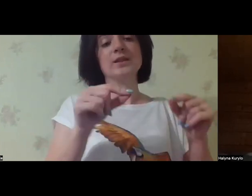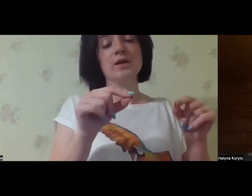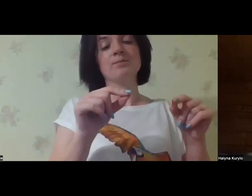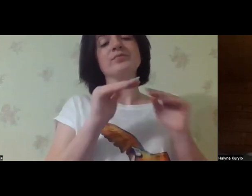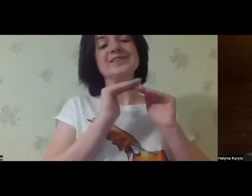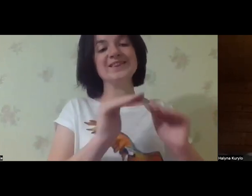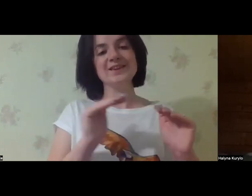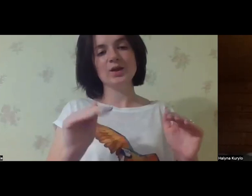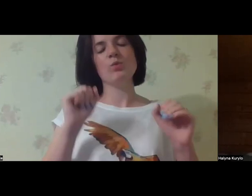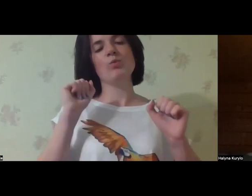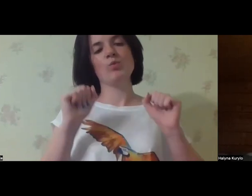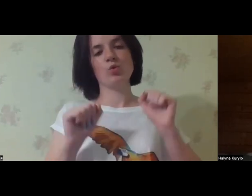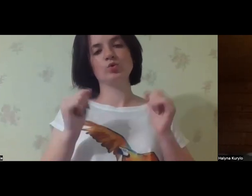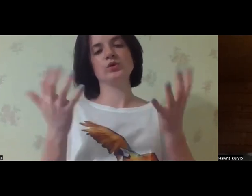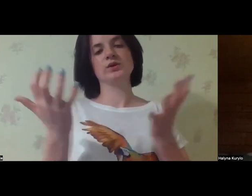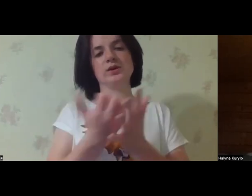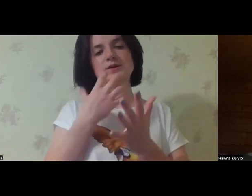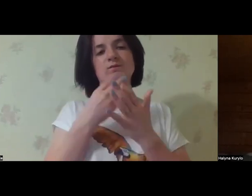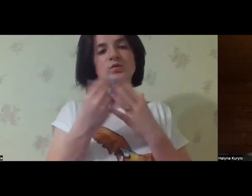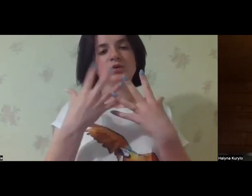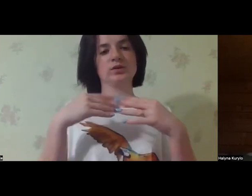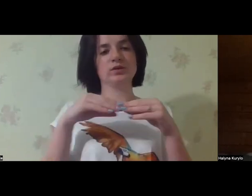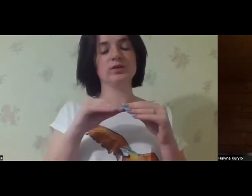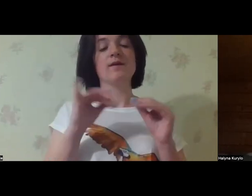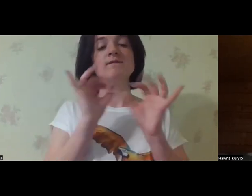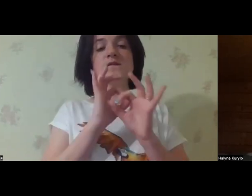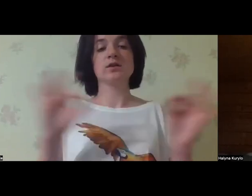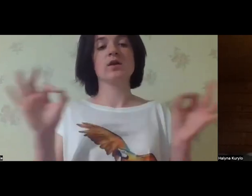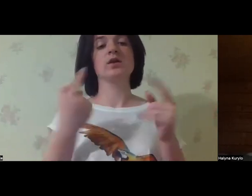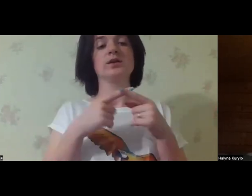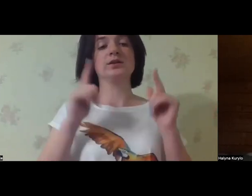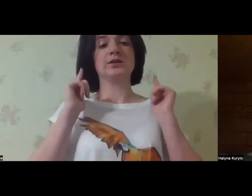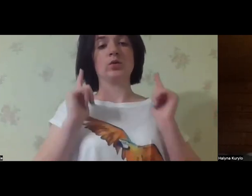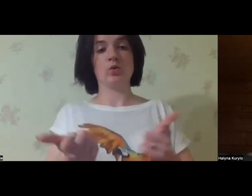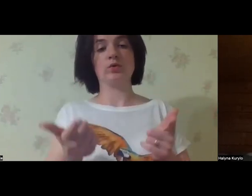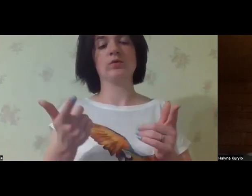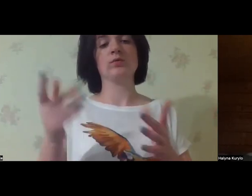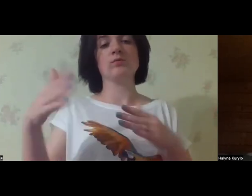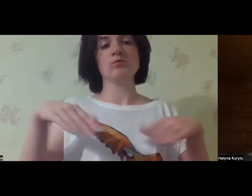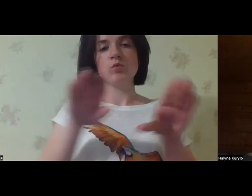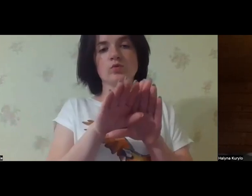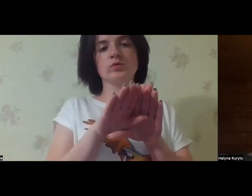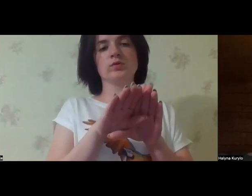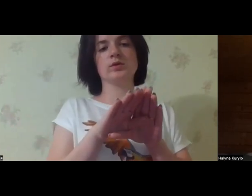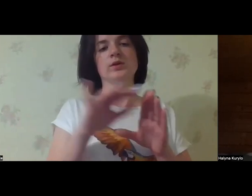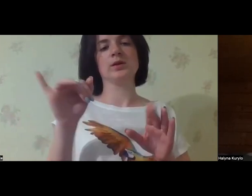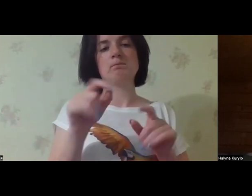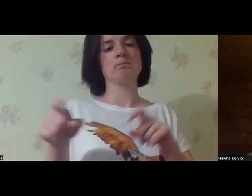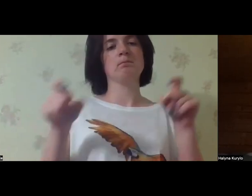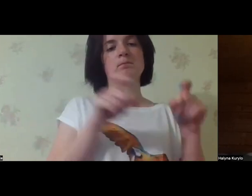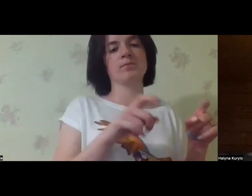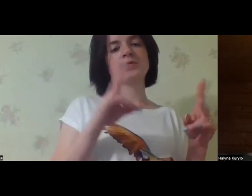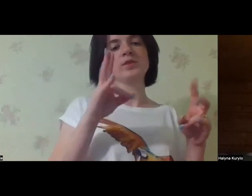orphanages the place where children could find their families. In the perfect world, they will